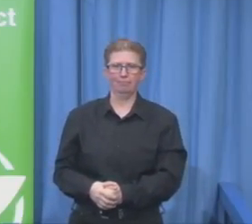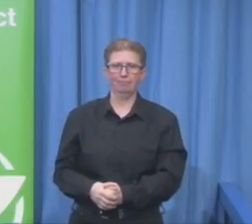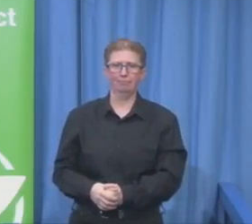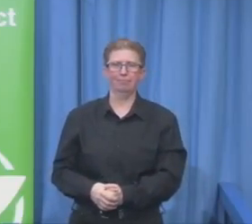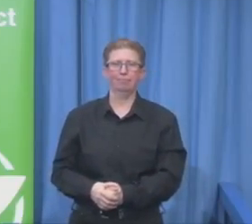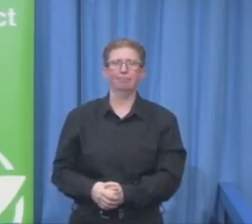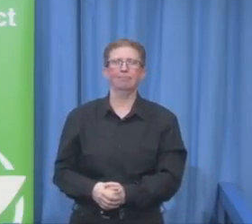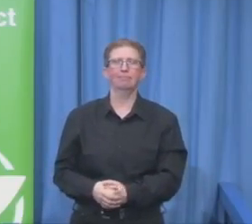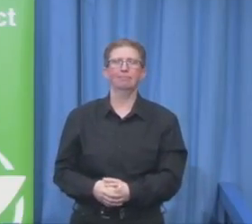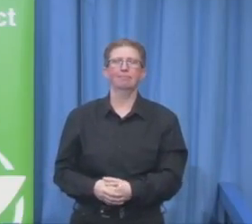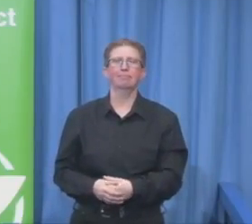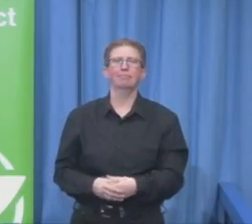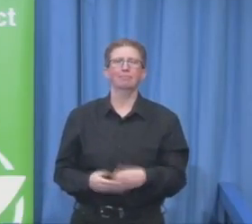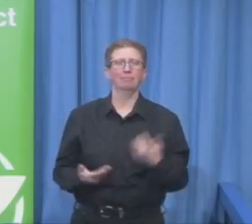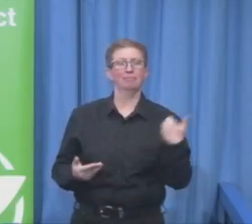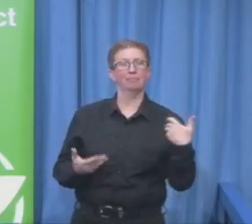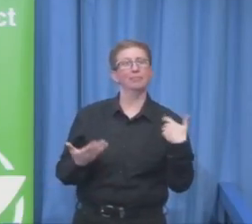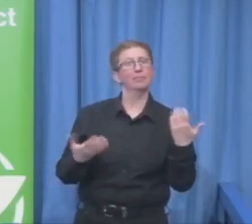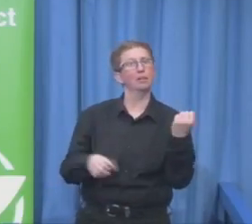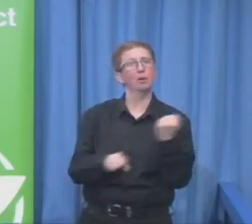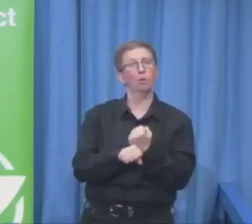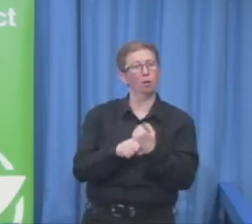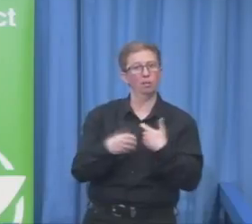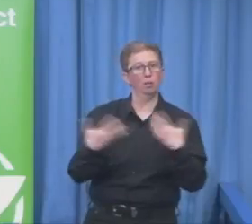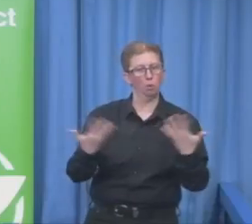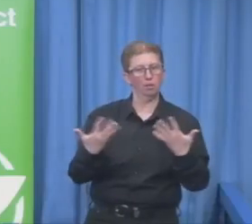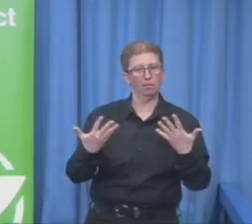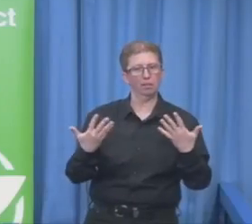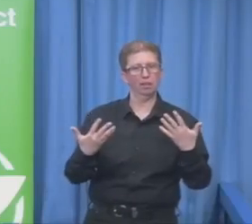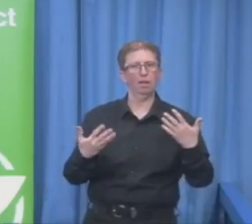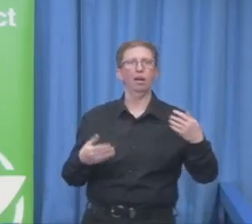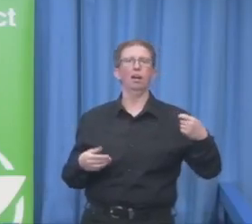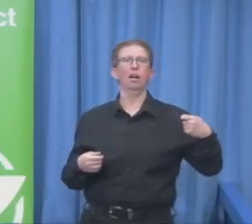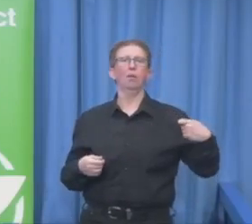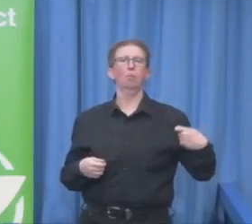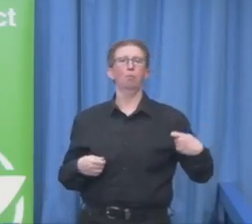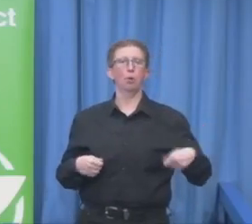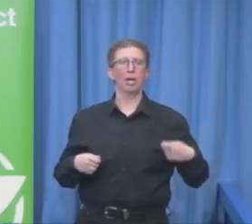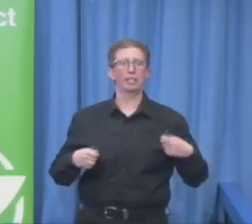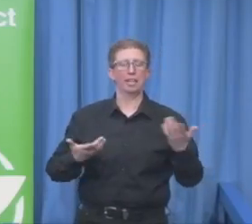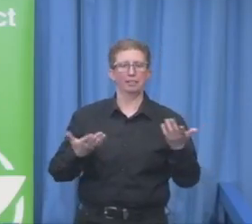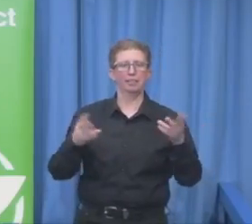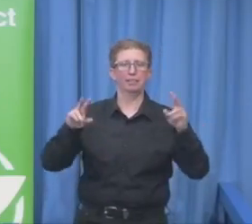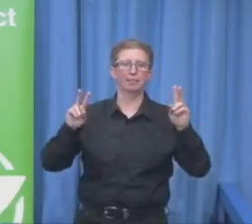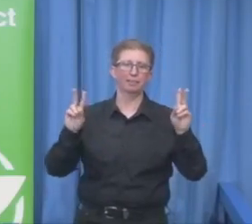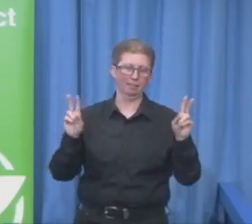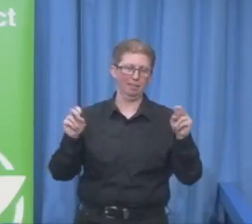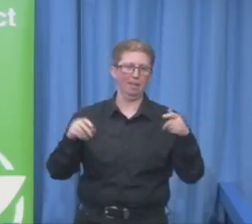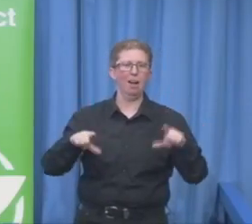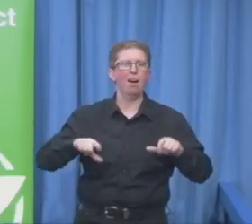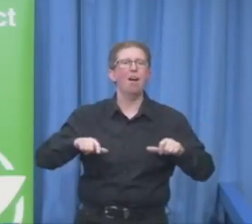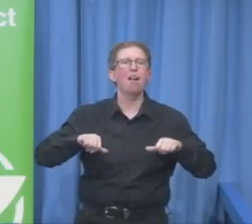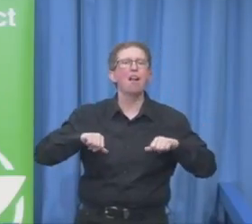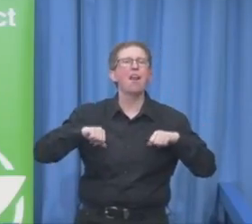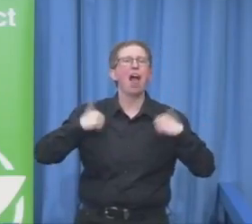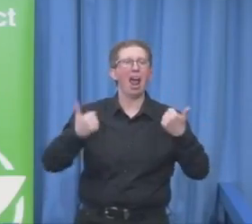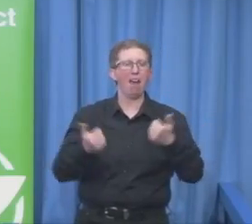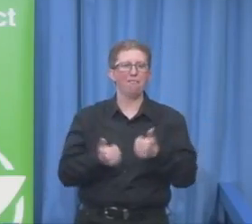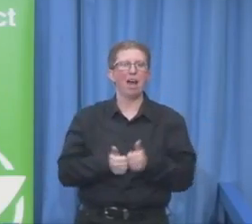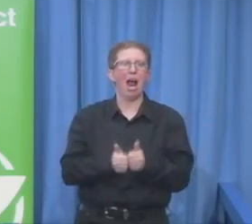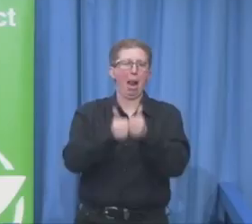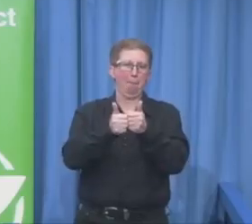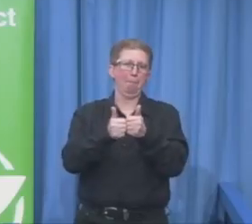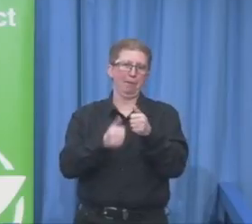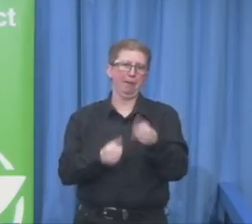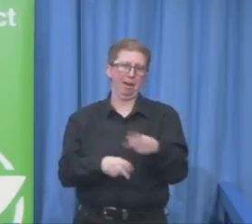the national association named Lebenshilfe Austria, which is the broadest national organization serving for people